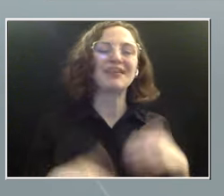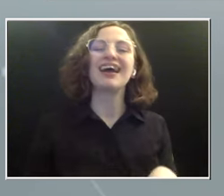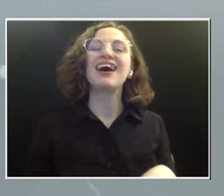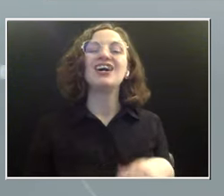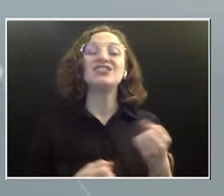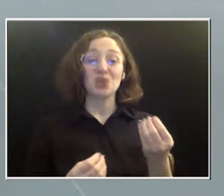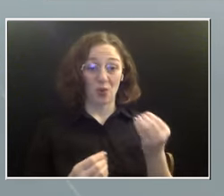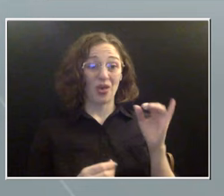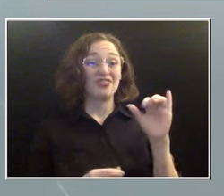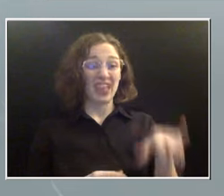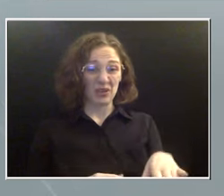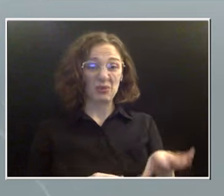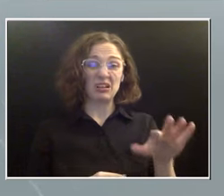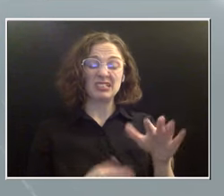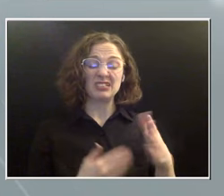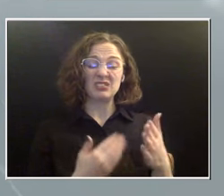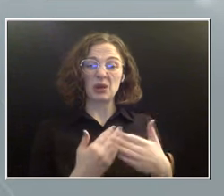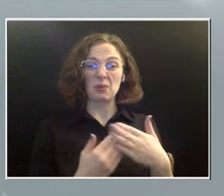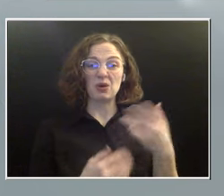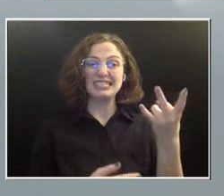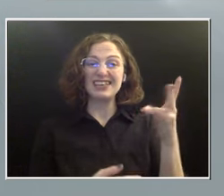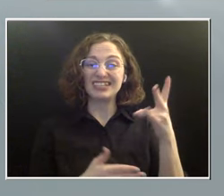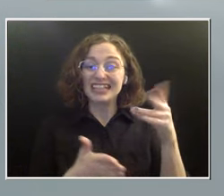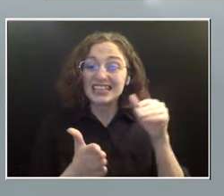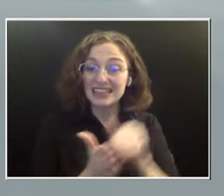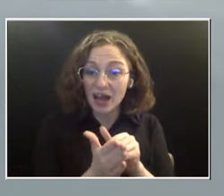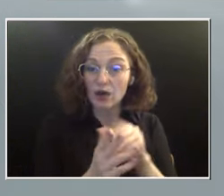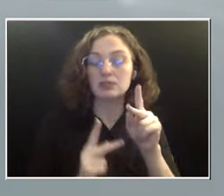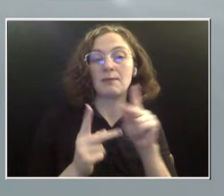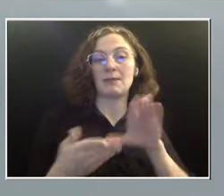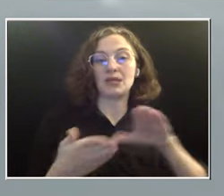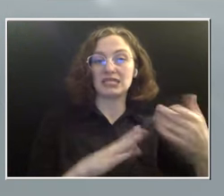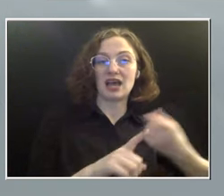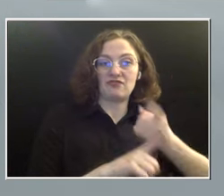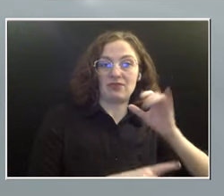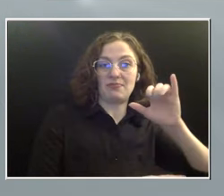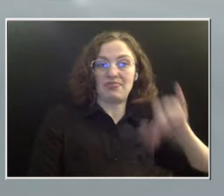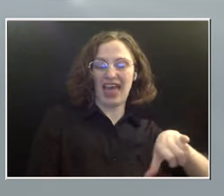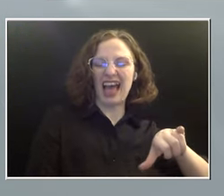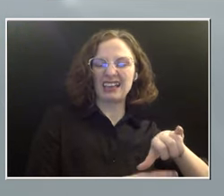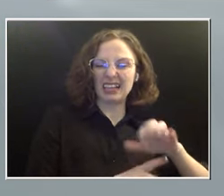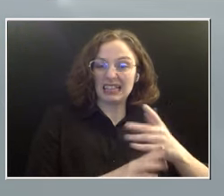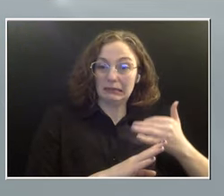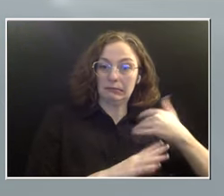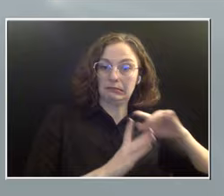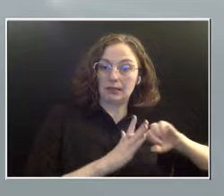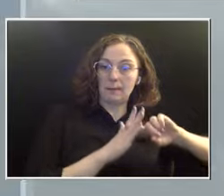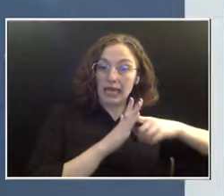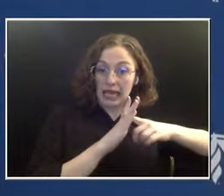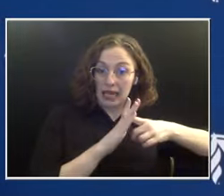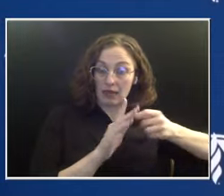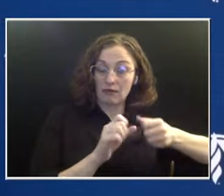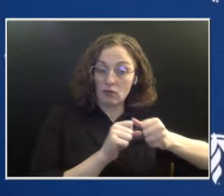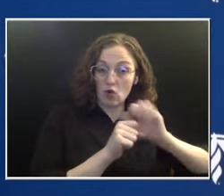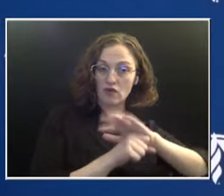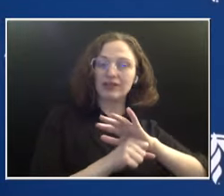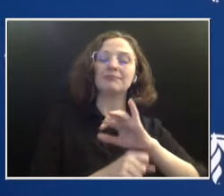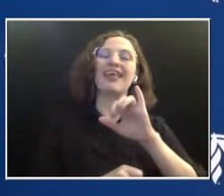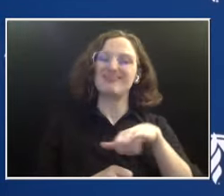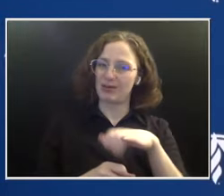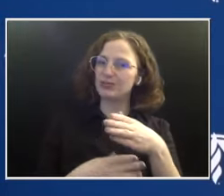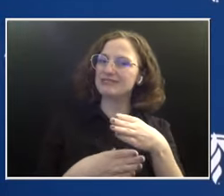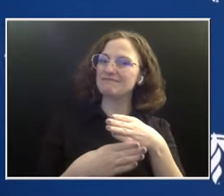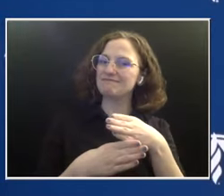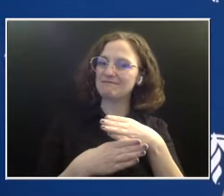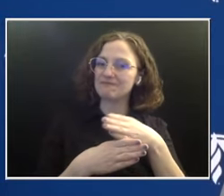17,000 deaths. What do you make of the study? What does that even mean? Yeah, and that was a median range. So this is a good article. This